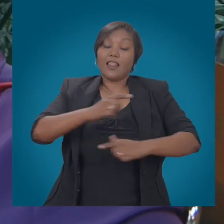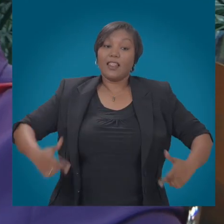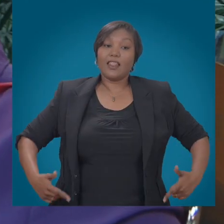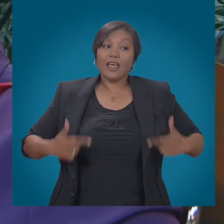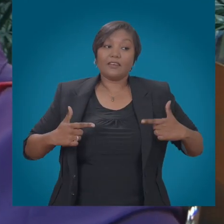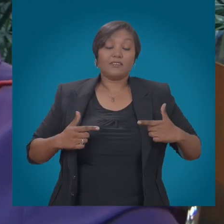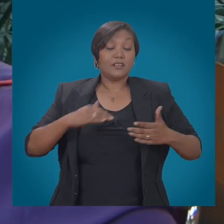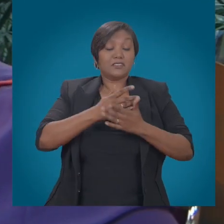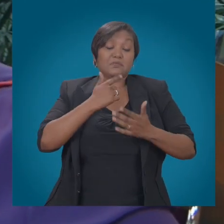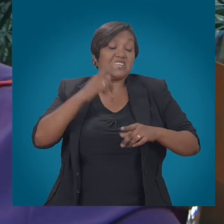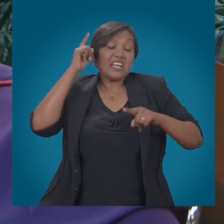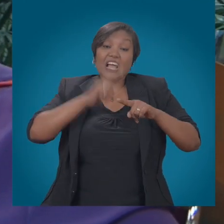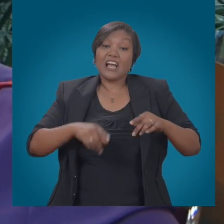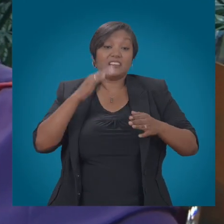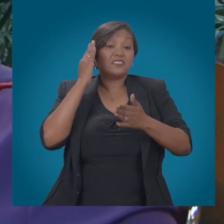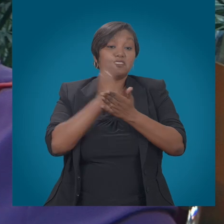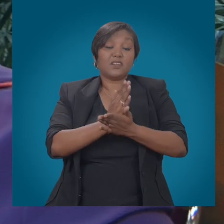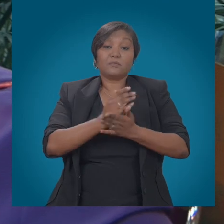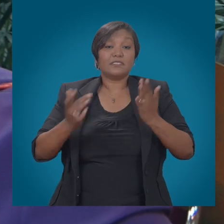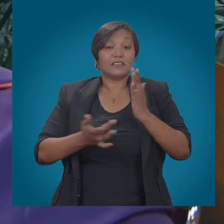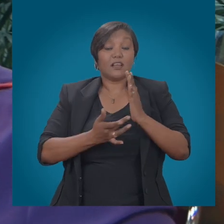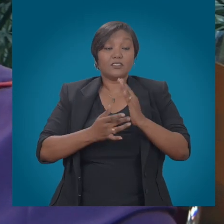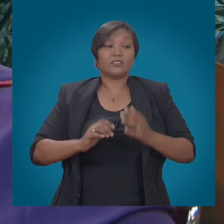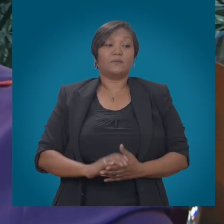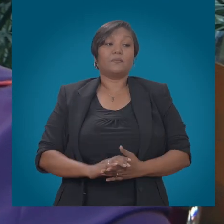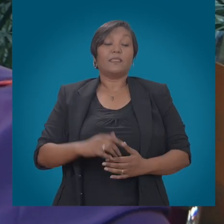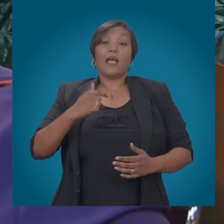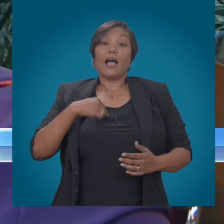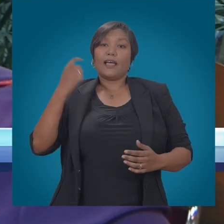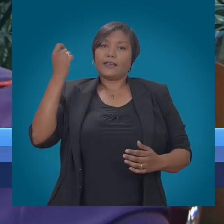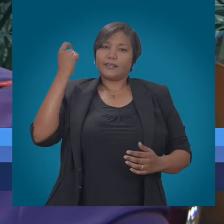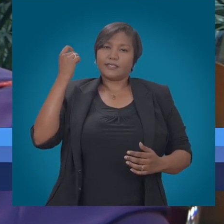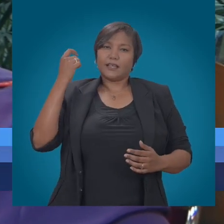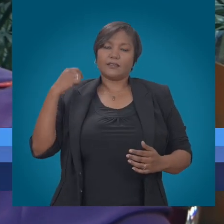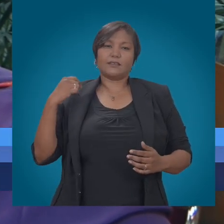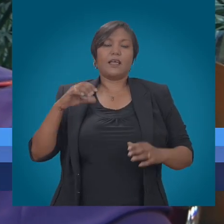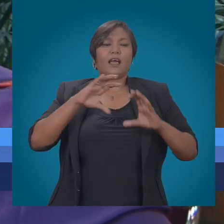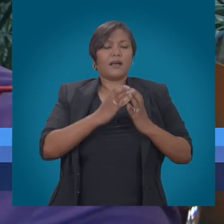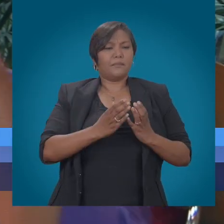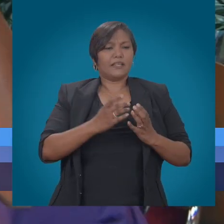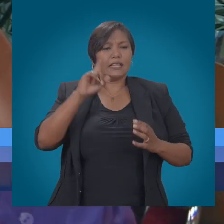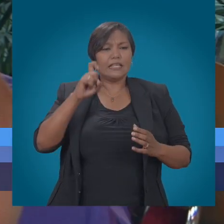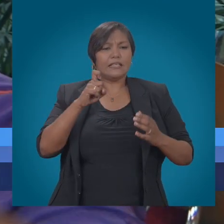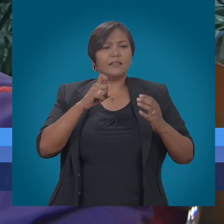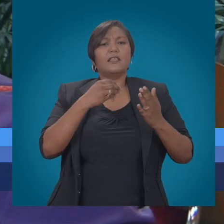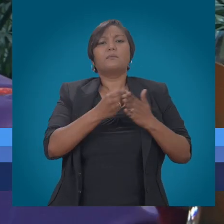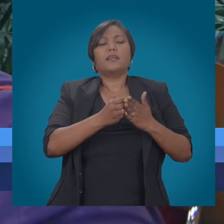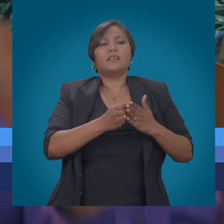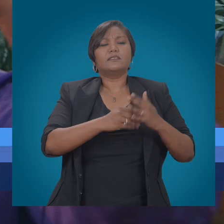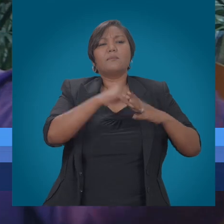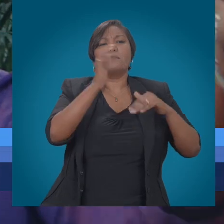pointed to the inherent futility of trying to contain an uncontainable force. I understand that you need the money